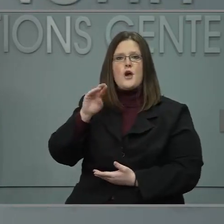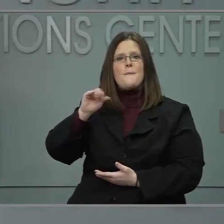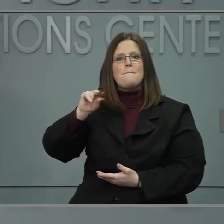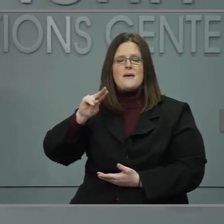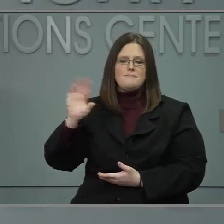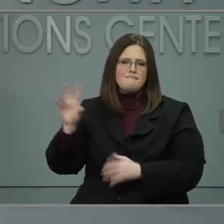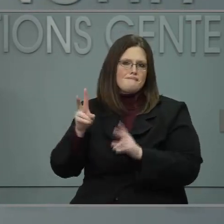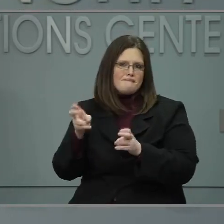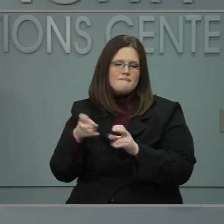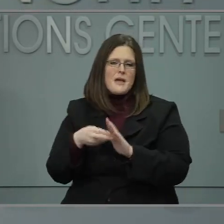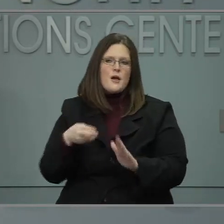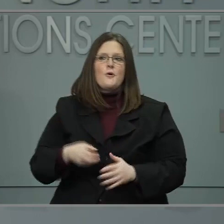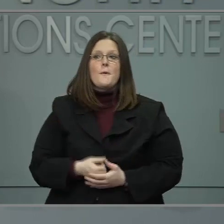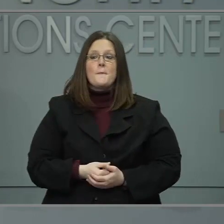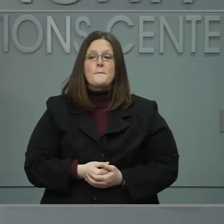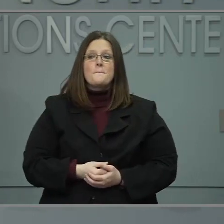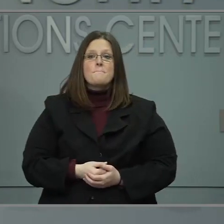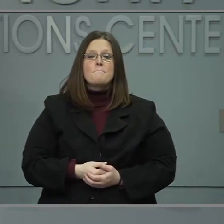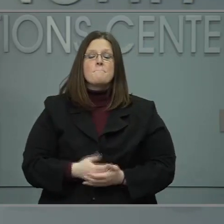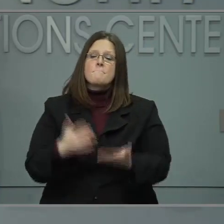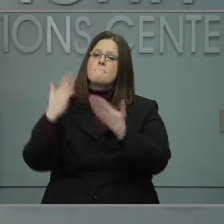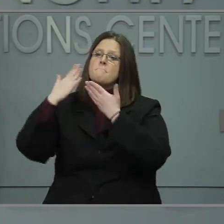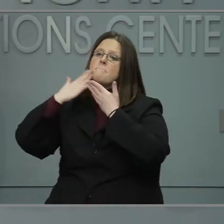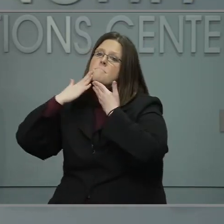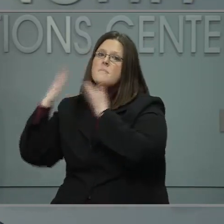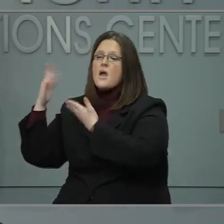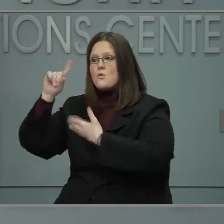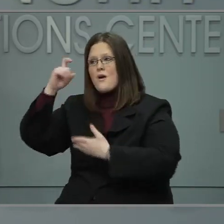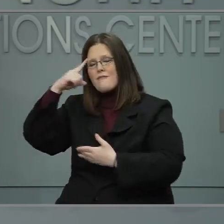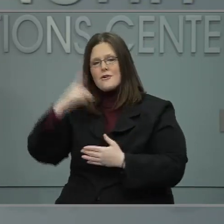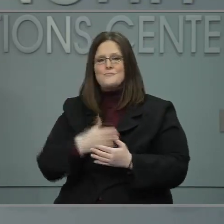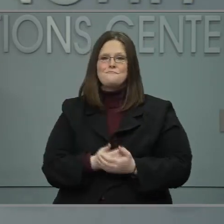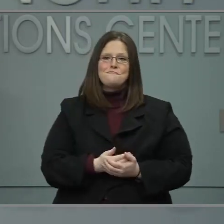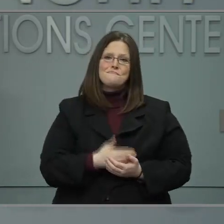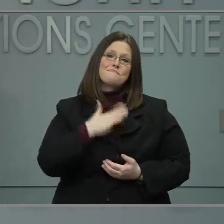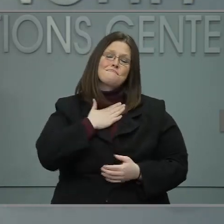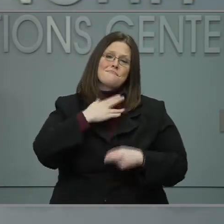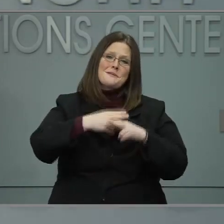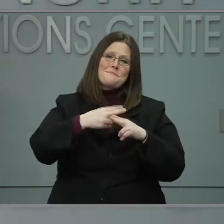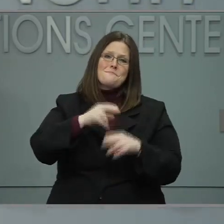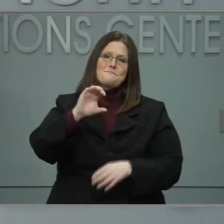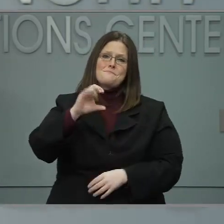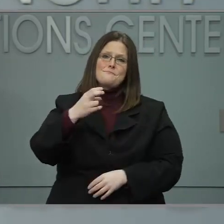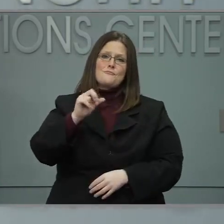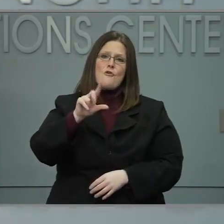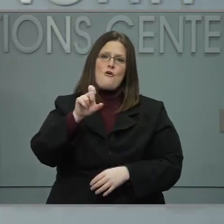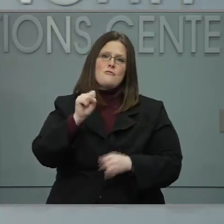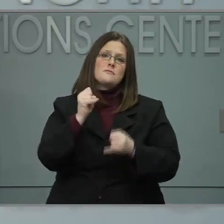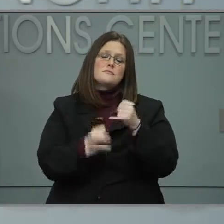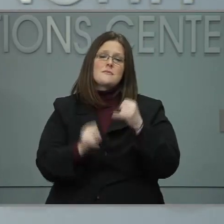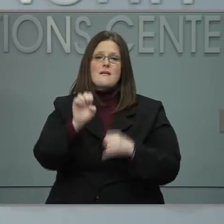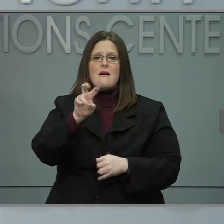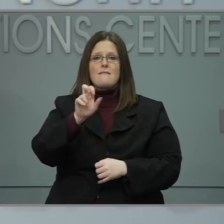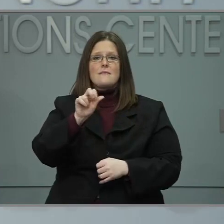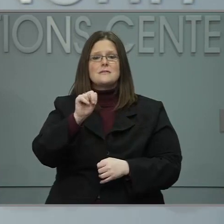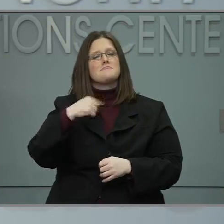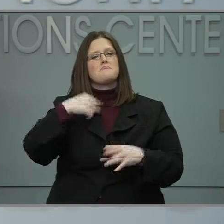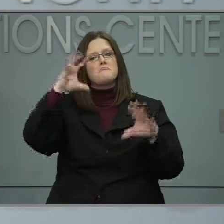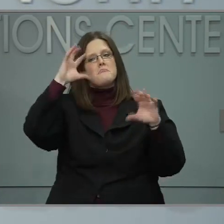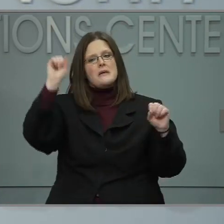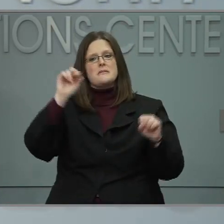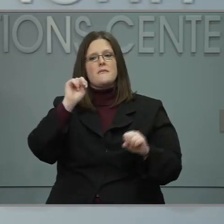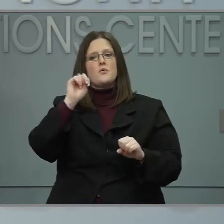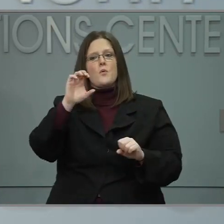Thank you, Governor. Good afternoon. I am Charles Evans, President of the North Carolina Association of Black County